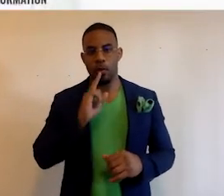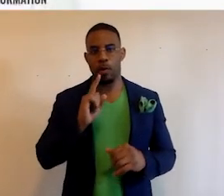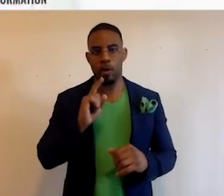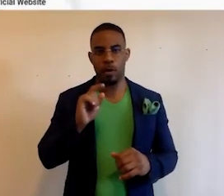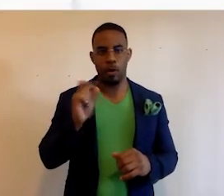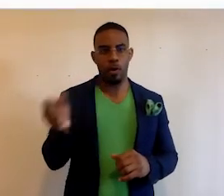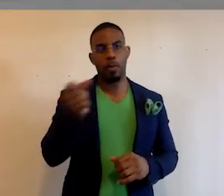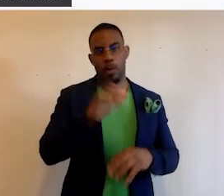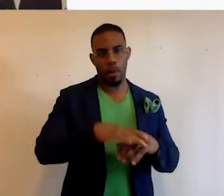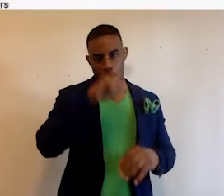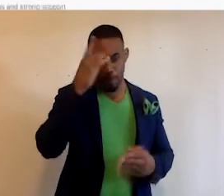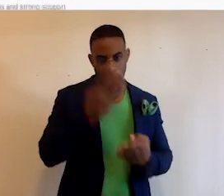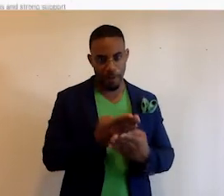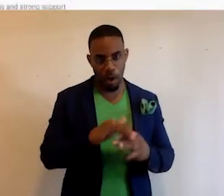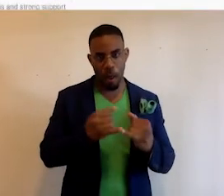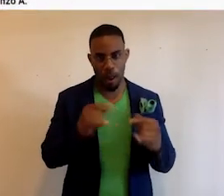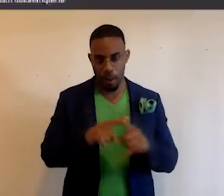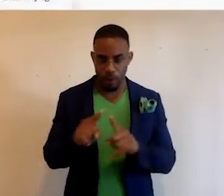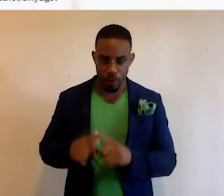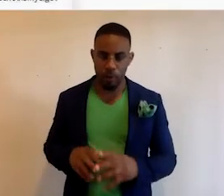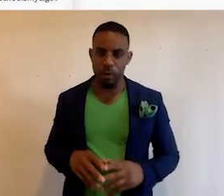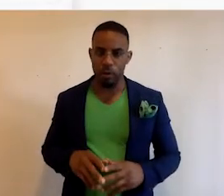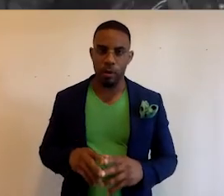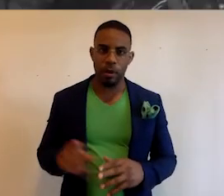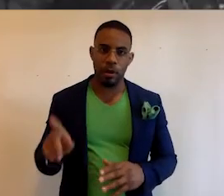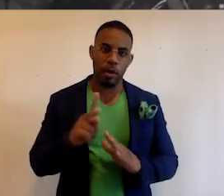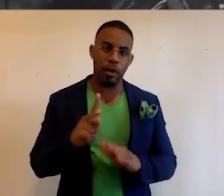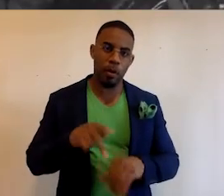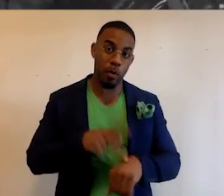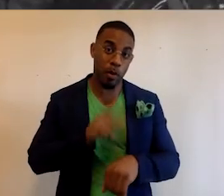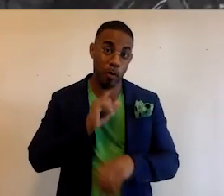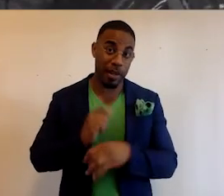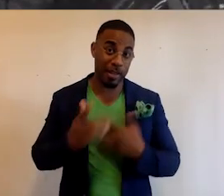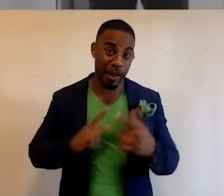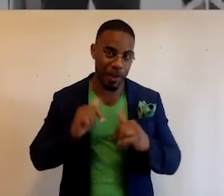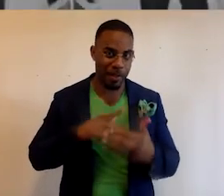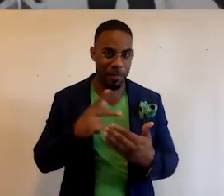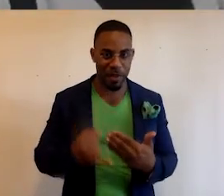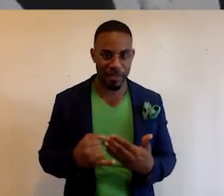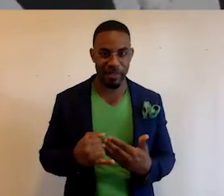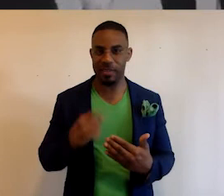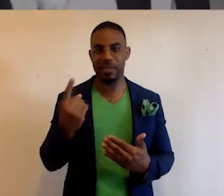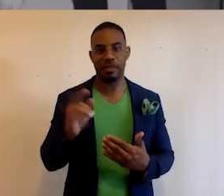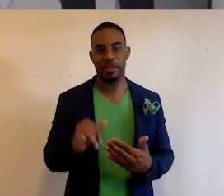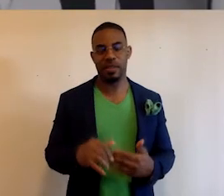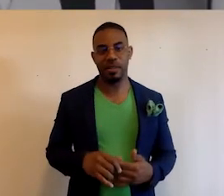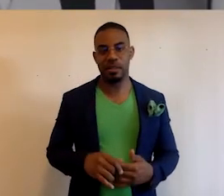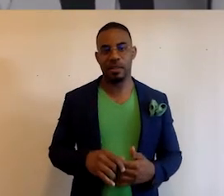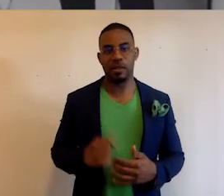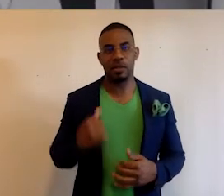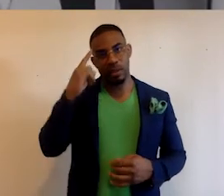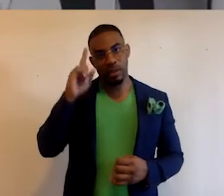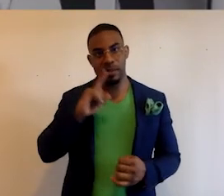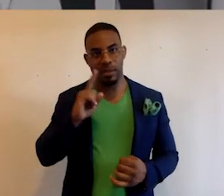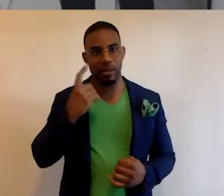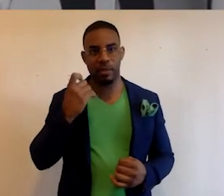them on Black Facts and putting them online as well. Their principal is really excited about this project and this is something that we think